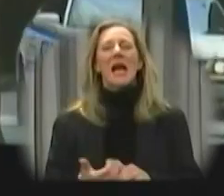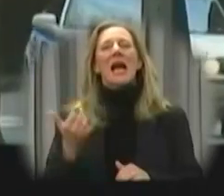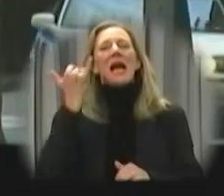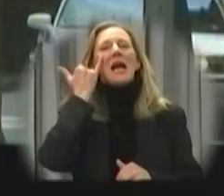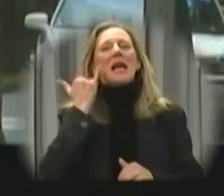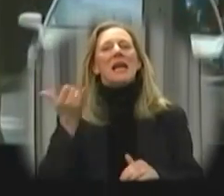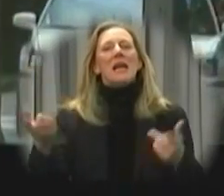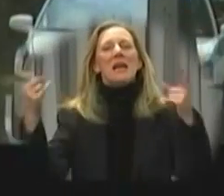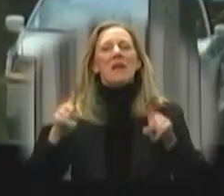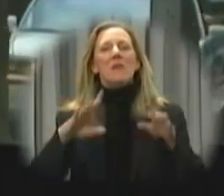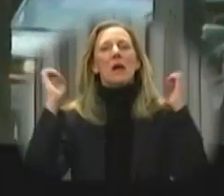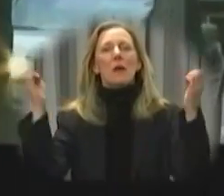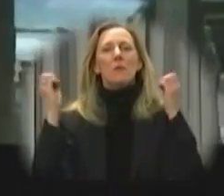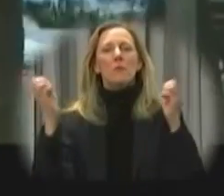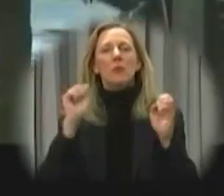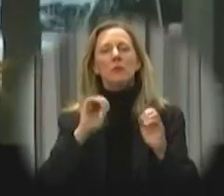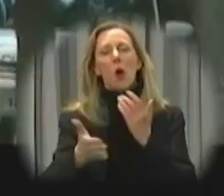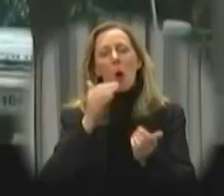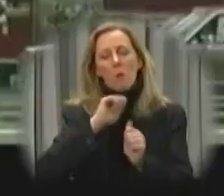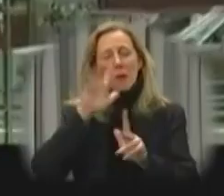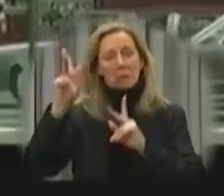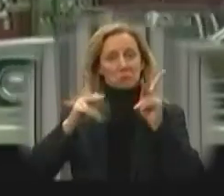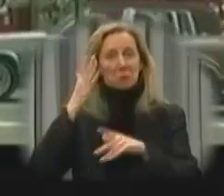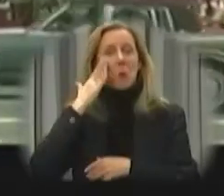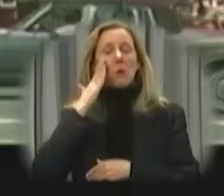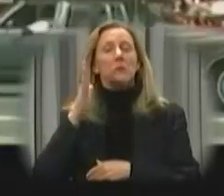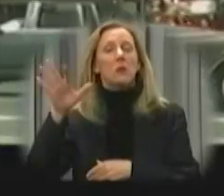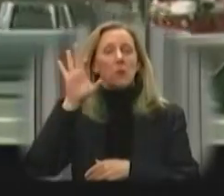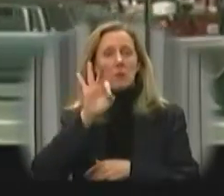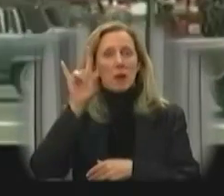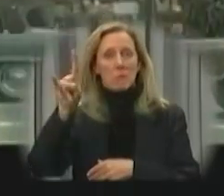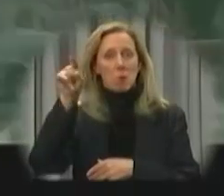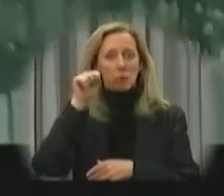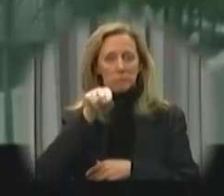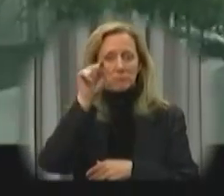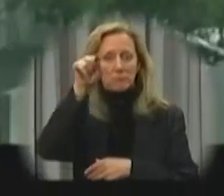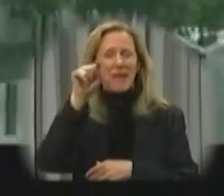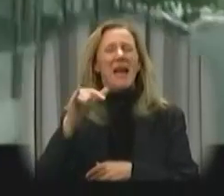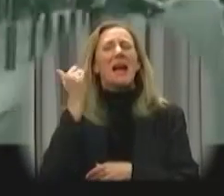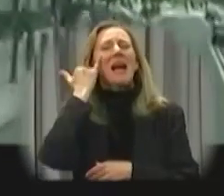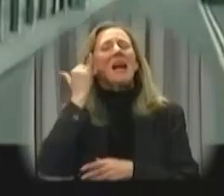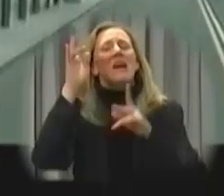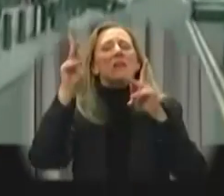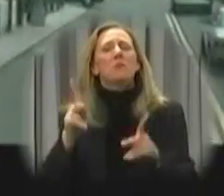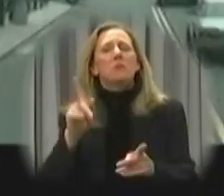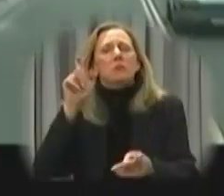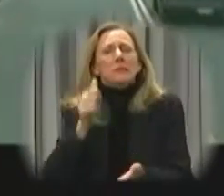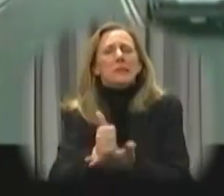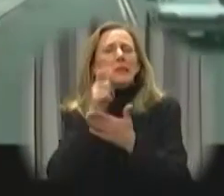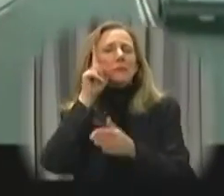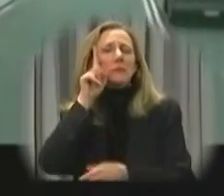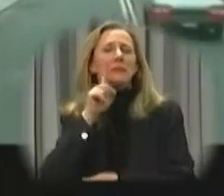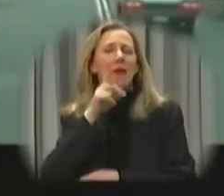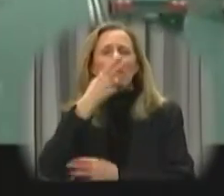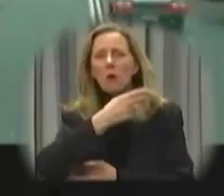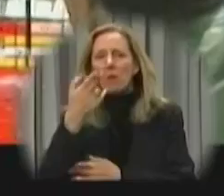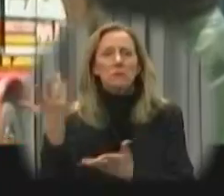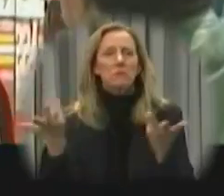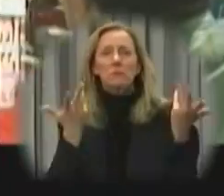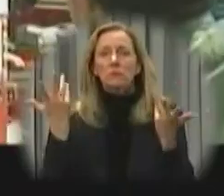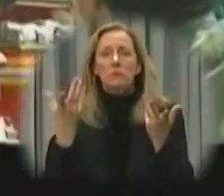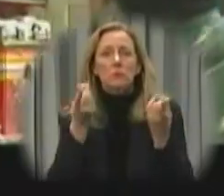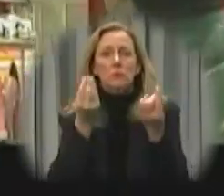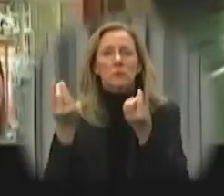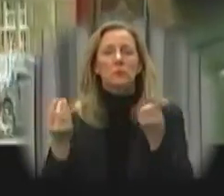In the event of an emergency, almost everyone knows to dial 9-1-1, but what if the person in need of assistance is deaf